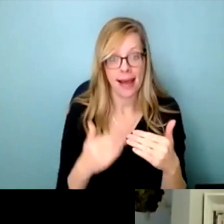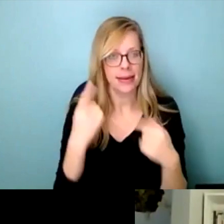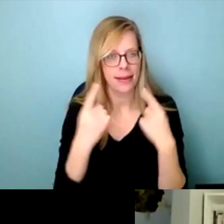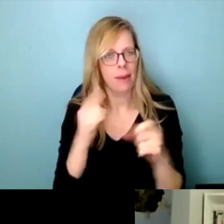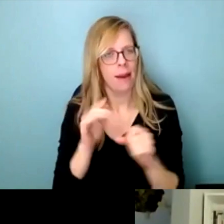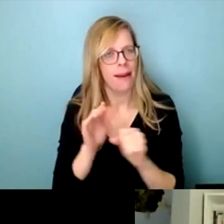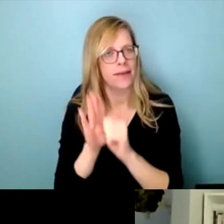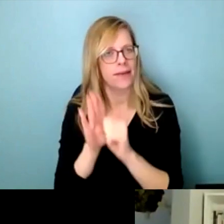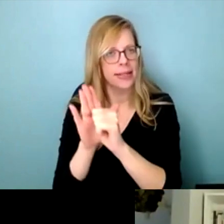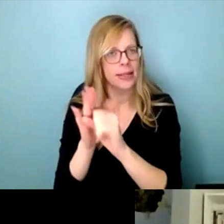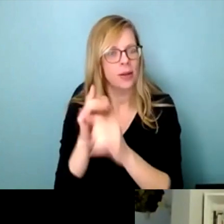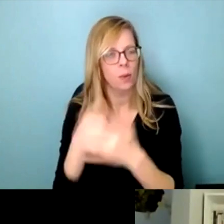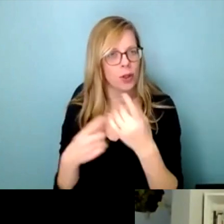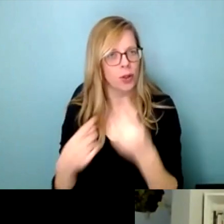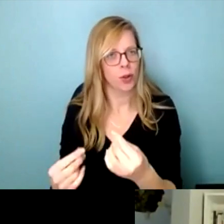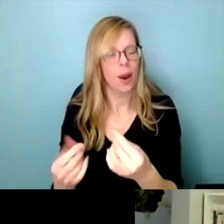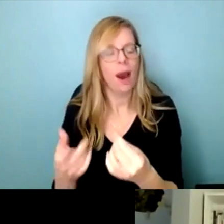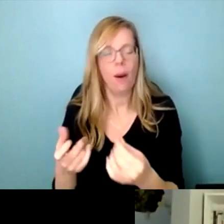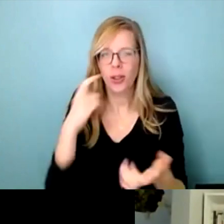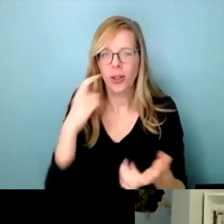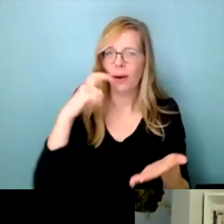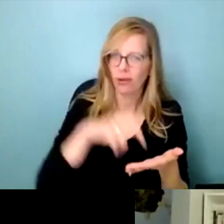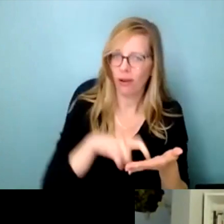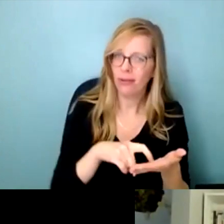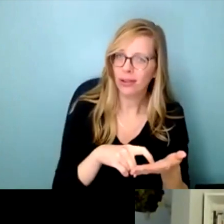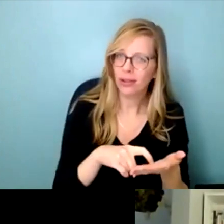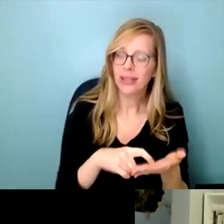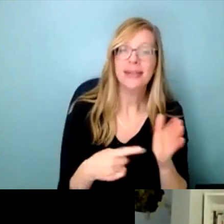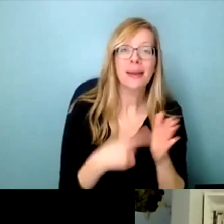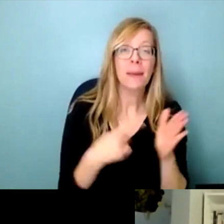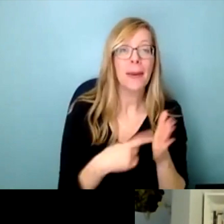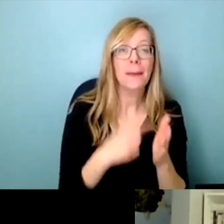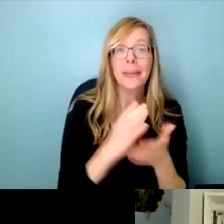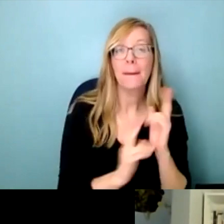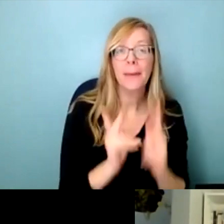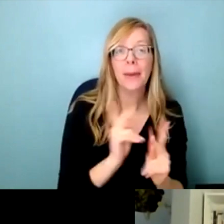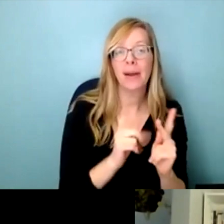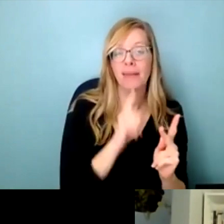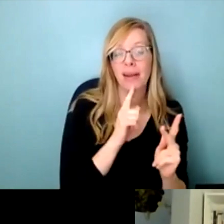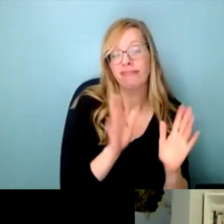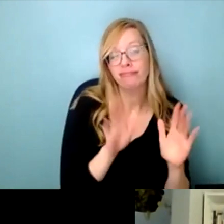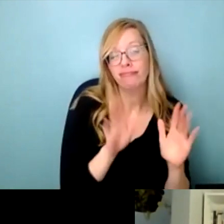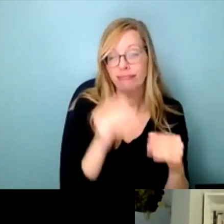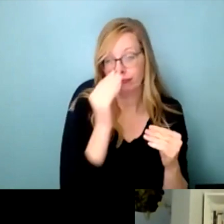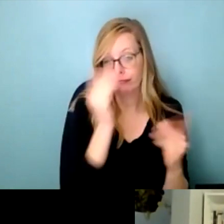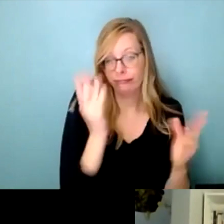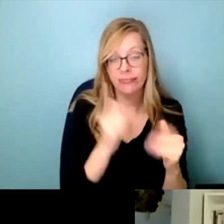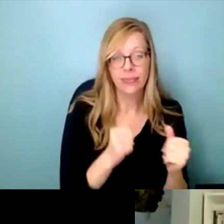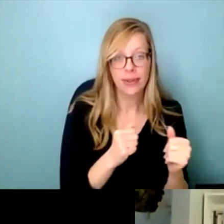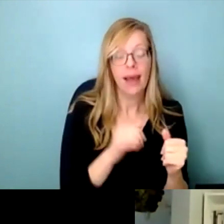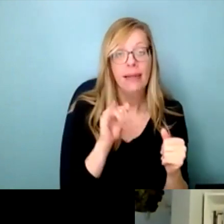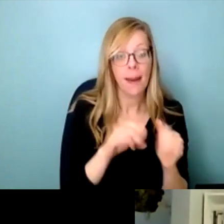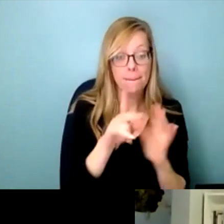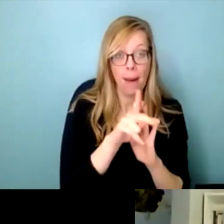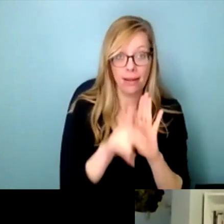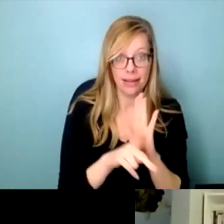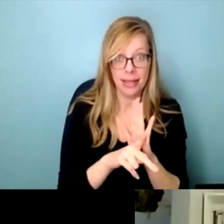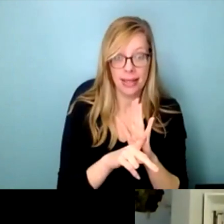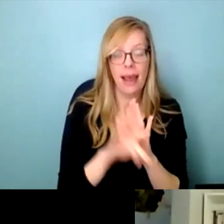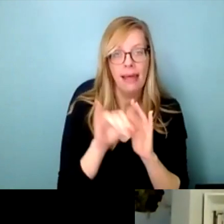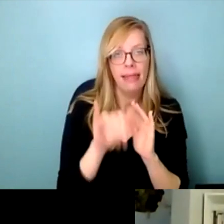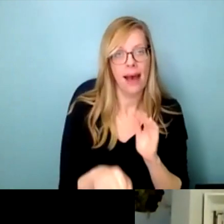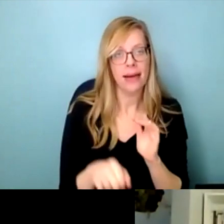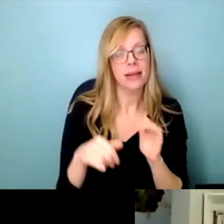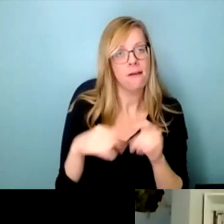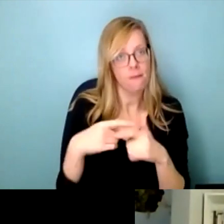I want to acknowledge that it's also can be a really hard thing to care about for folks. Um, and that policy in many ways is a product of the colonial system,